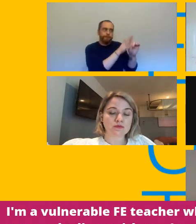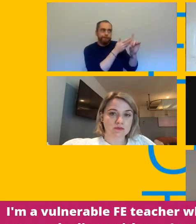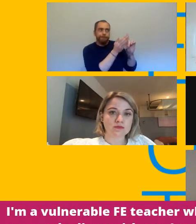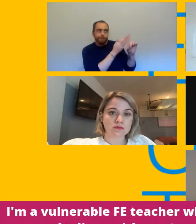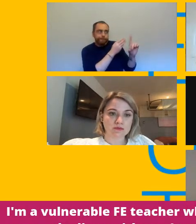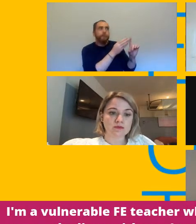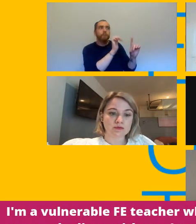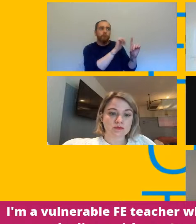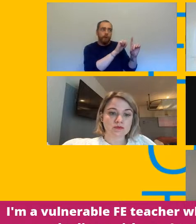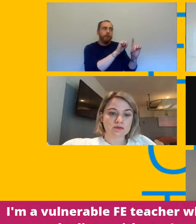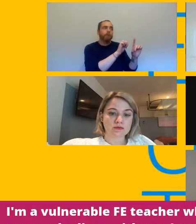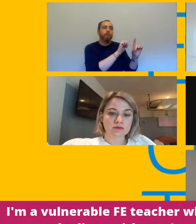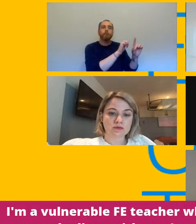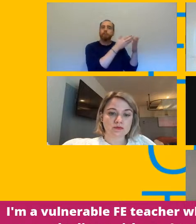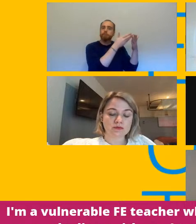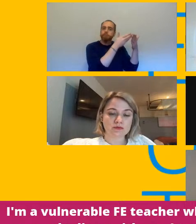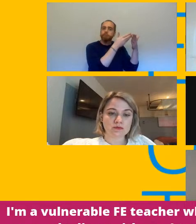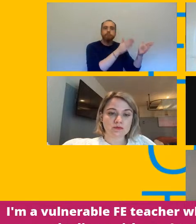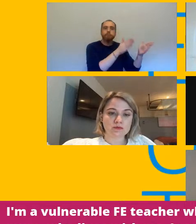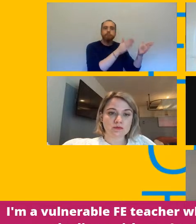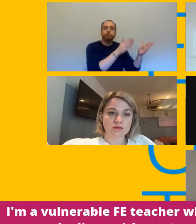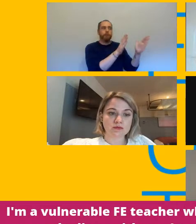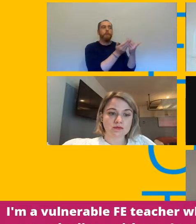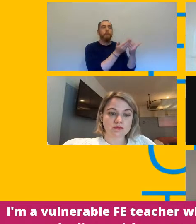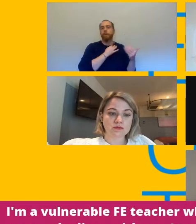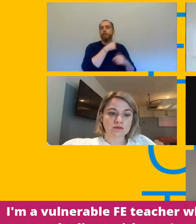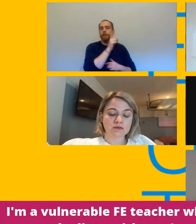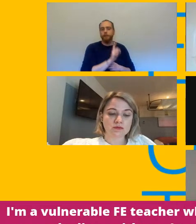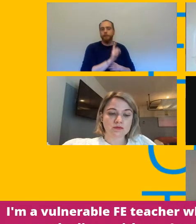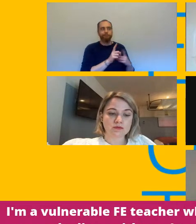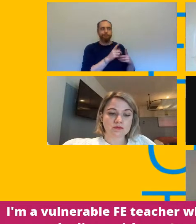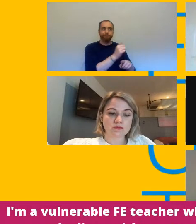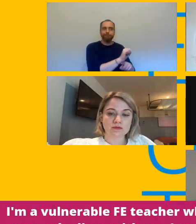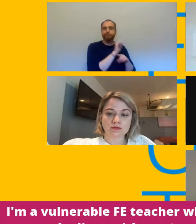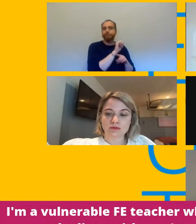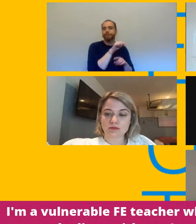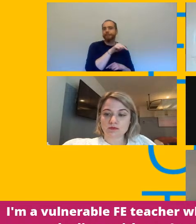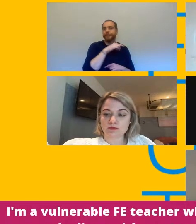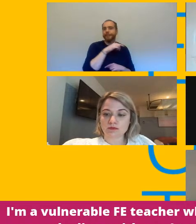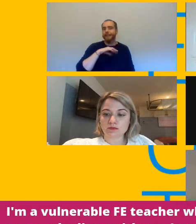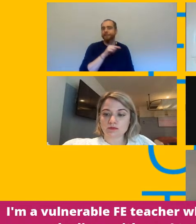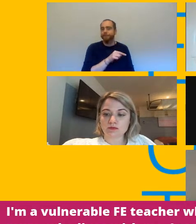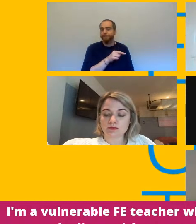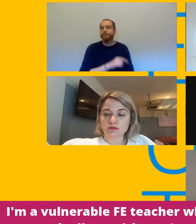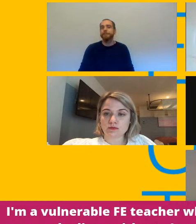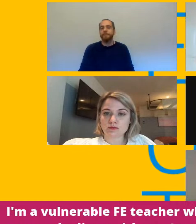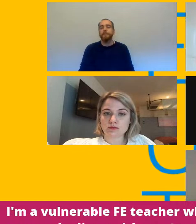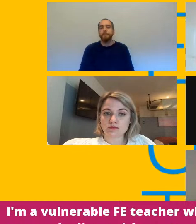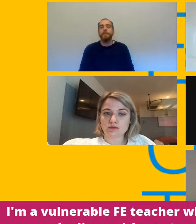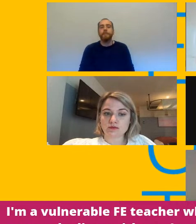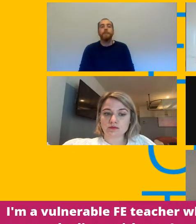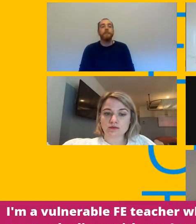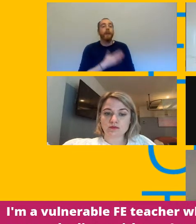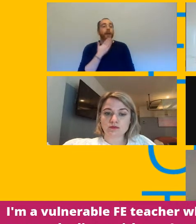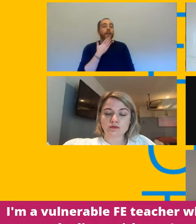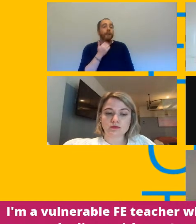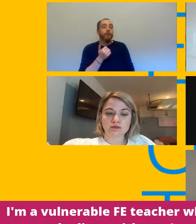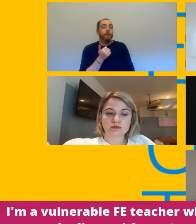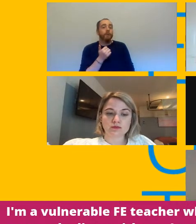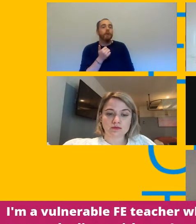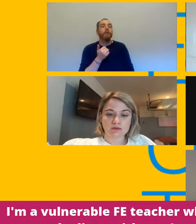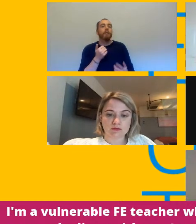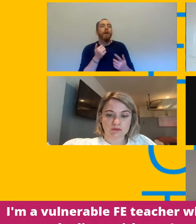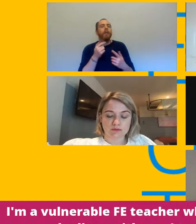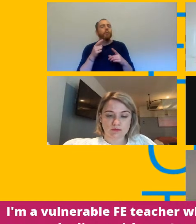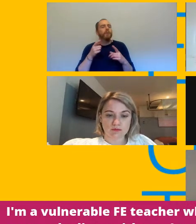thank you adam that's great um so there was a a similar question that that we're not going to cover just because i think it's been covered already about